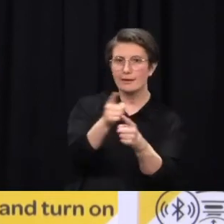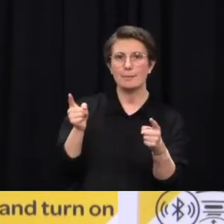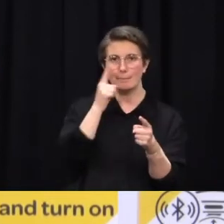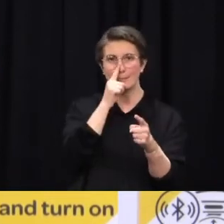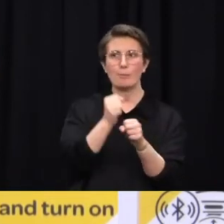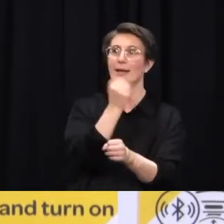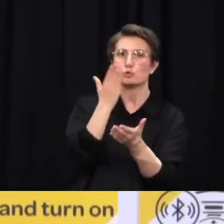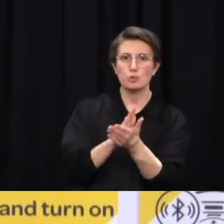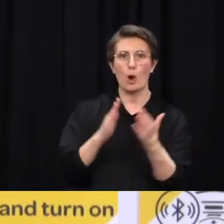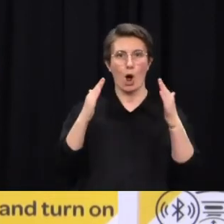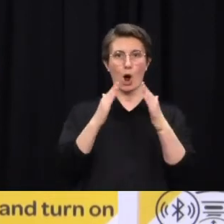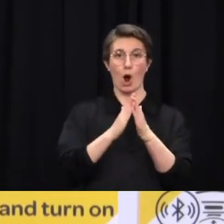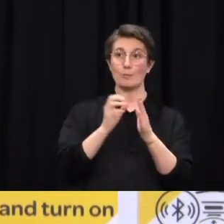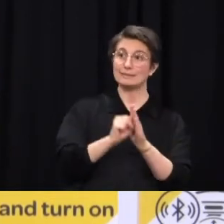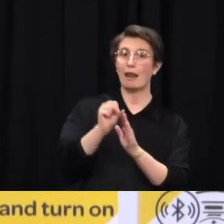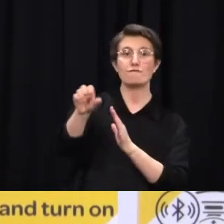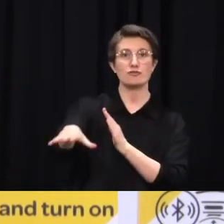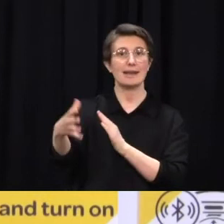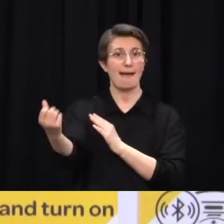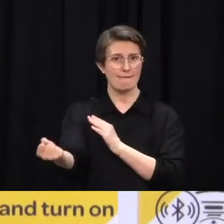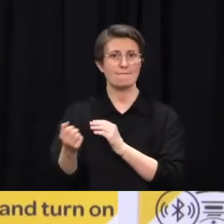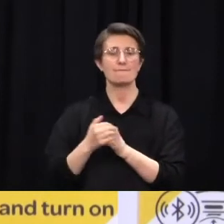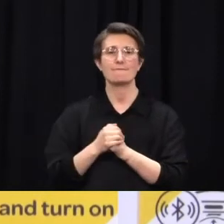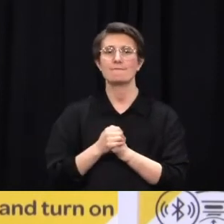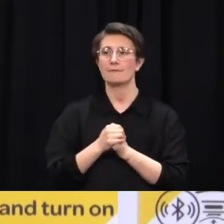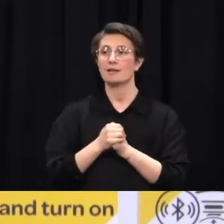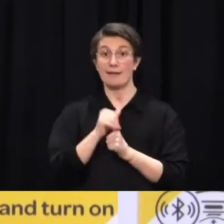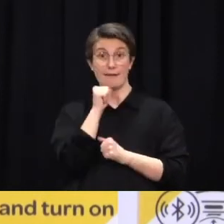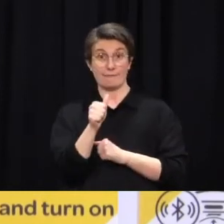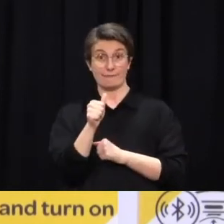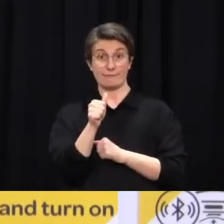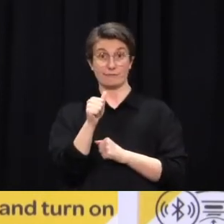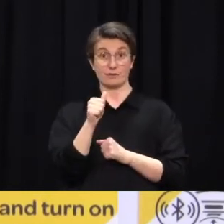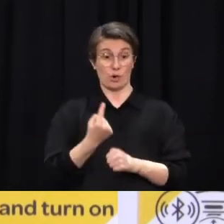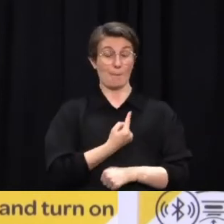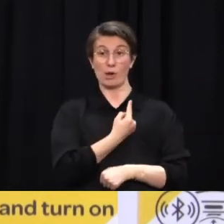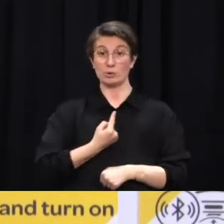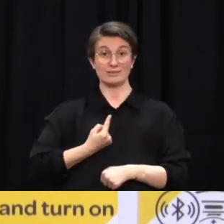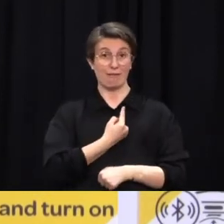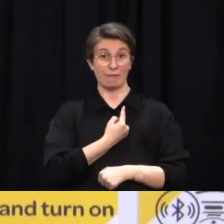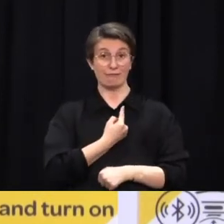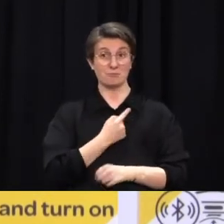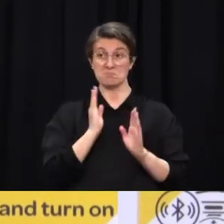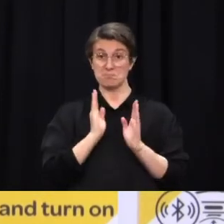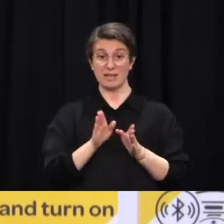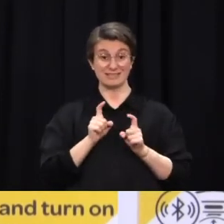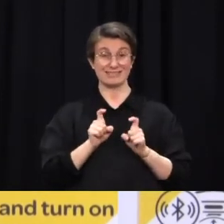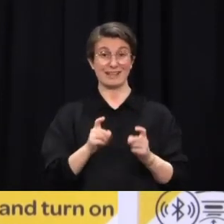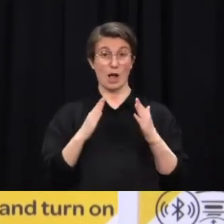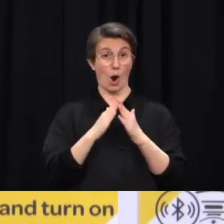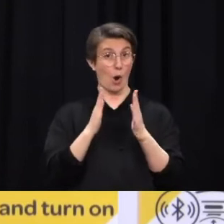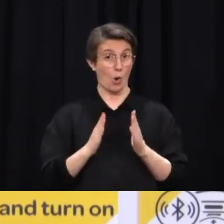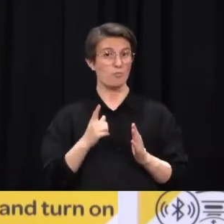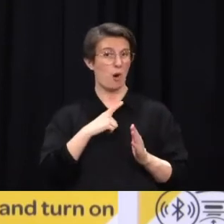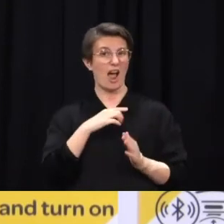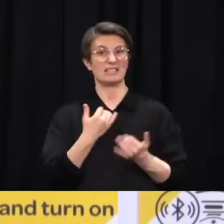Please, when ordering through the supermarkets, let them know if, you know, if you need it and that you have no other option but their